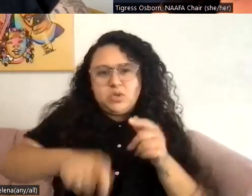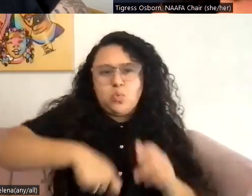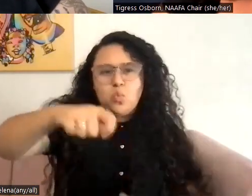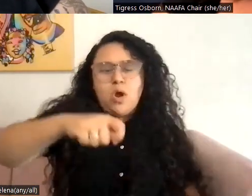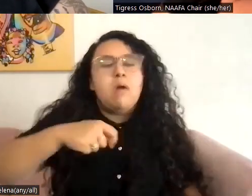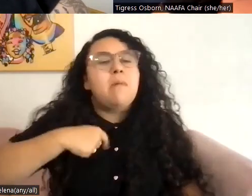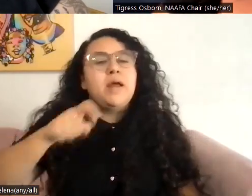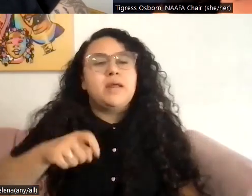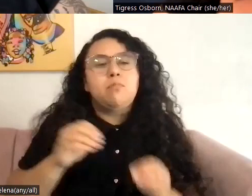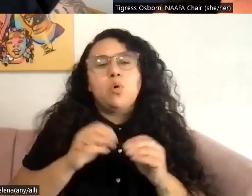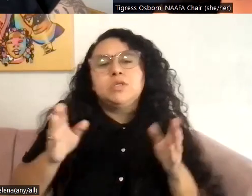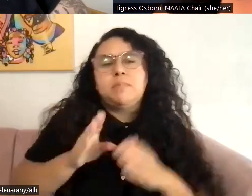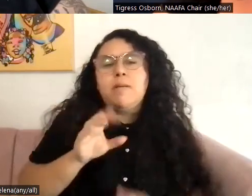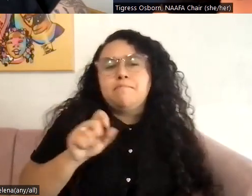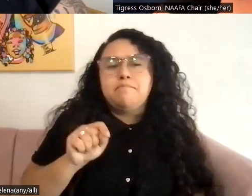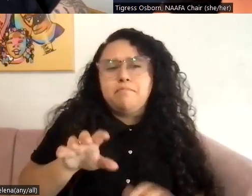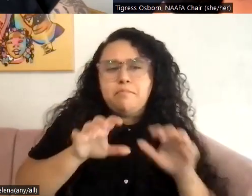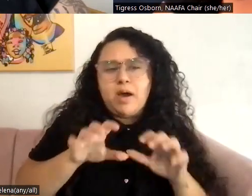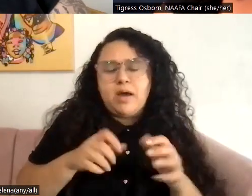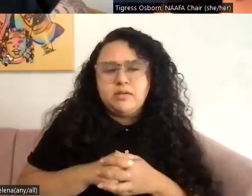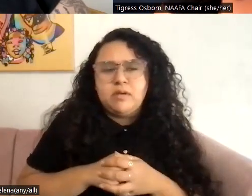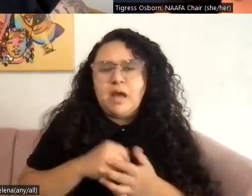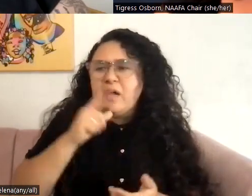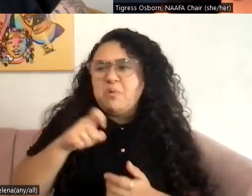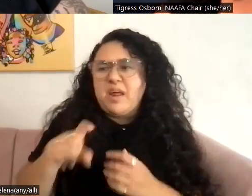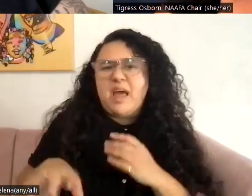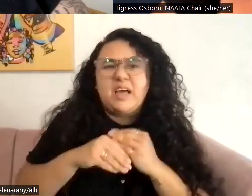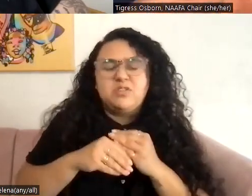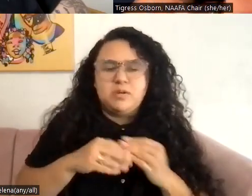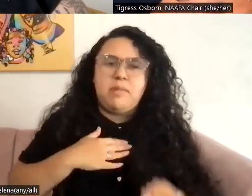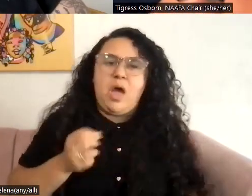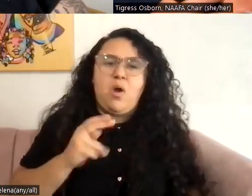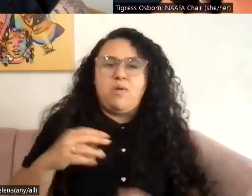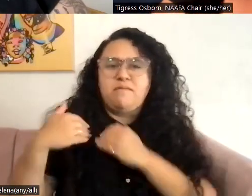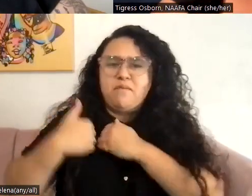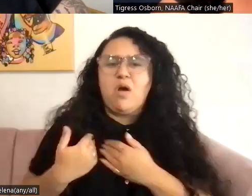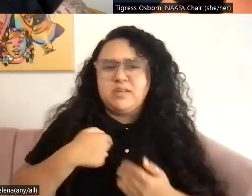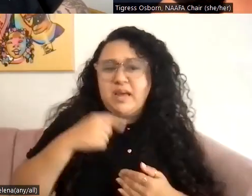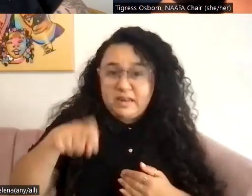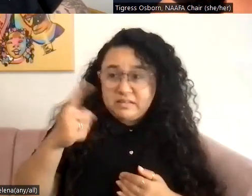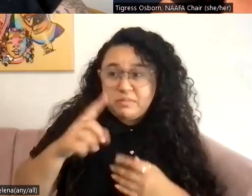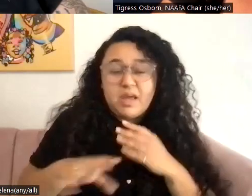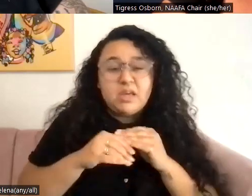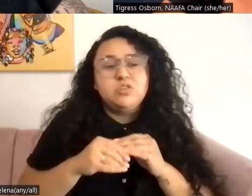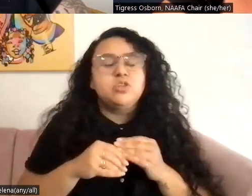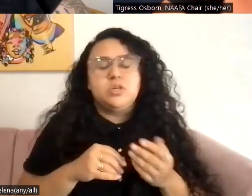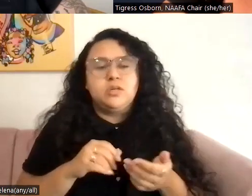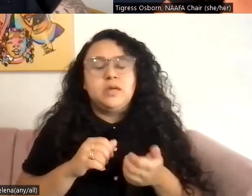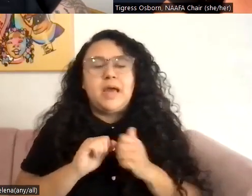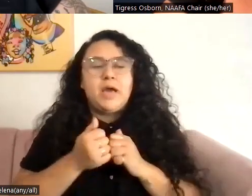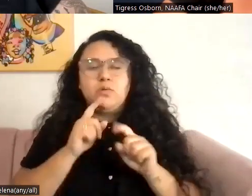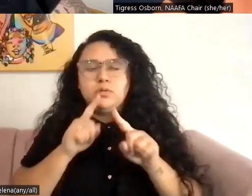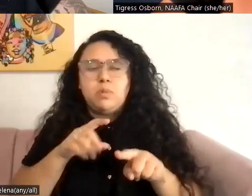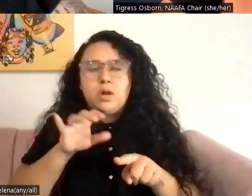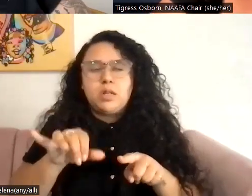don't need something extra because it's, it's my own fault for needing something extra. What do people tell you about that? Or what tips do you have for